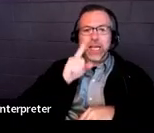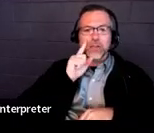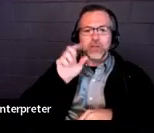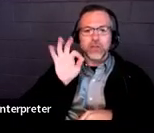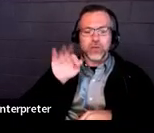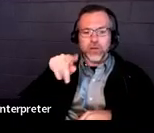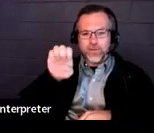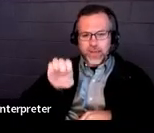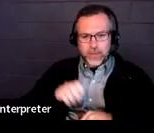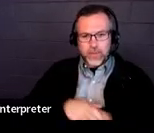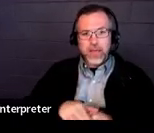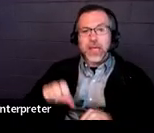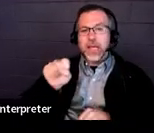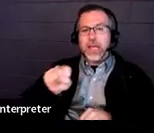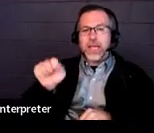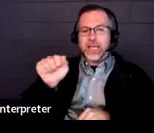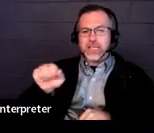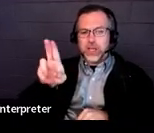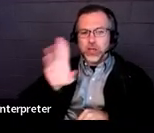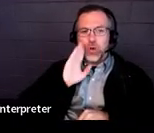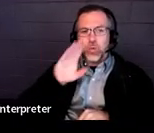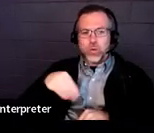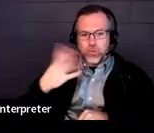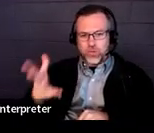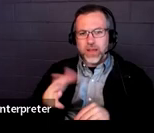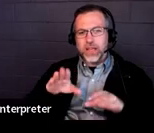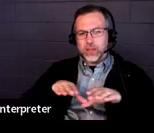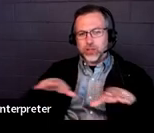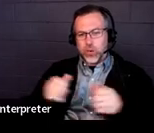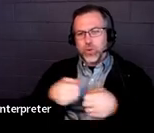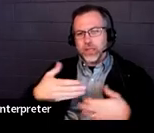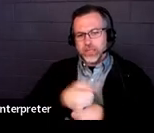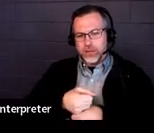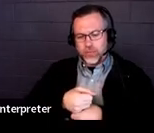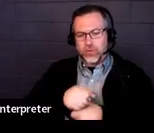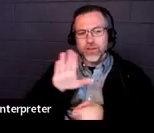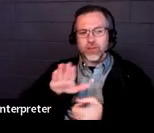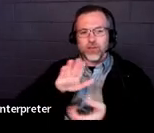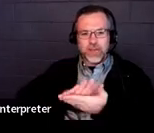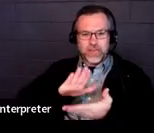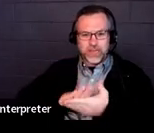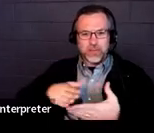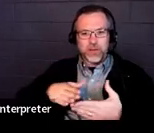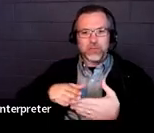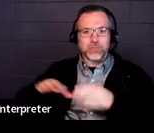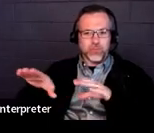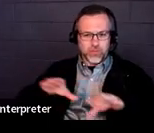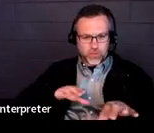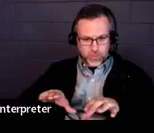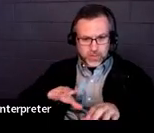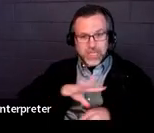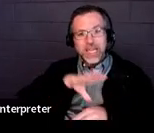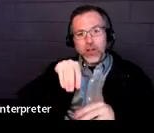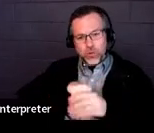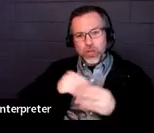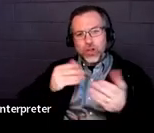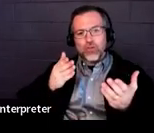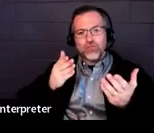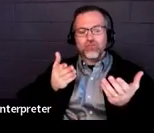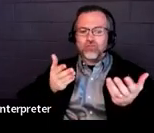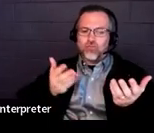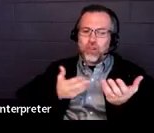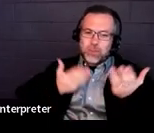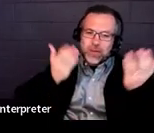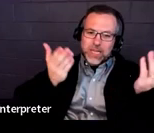child with a summary of the child's academic achievement and functional performance, which shall include recommendations on how to assist the